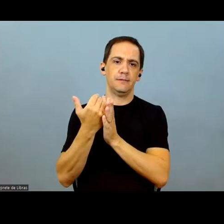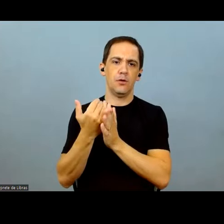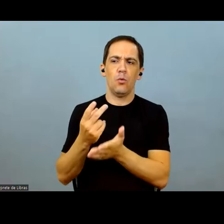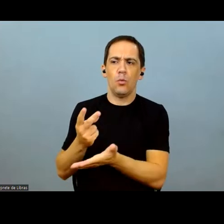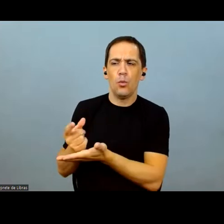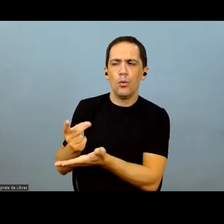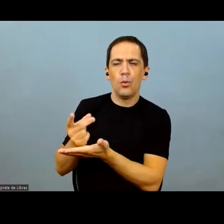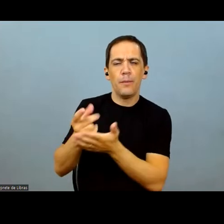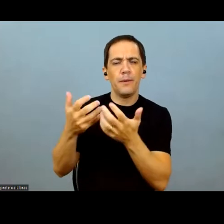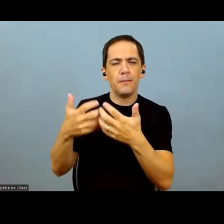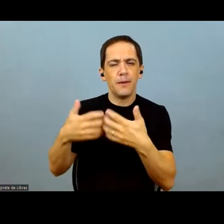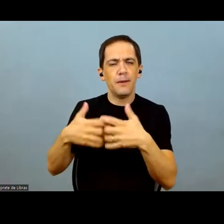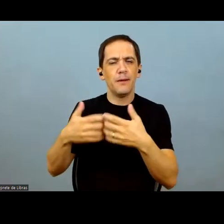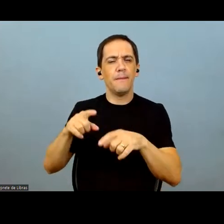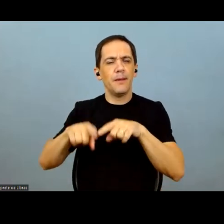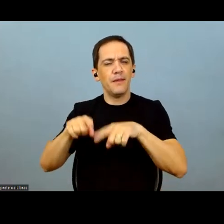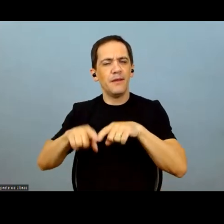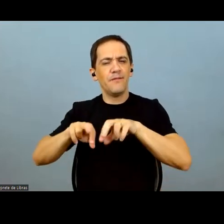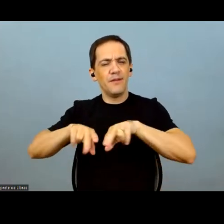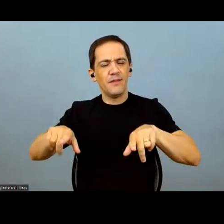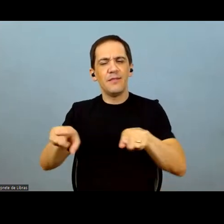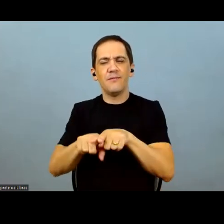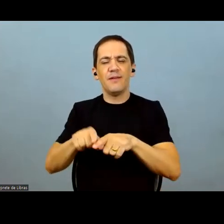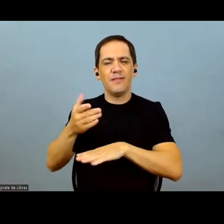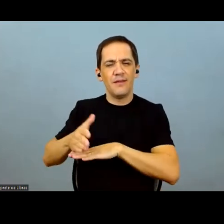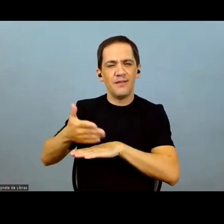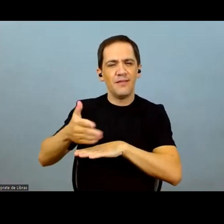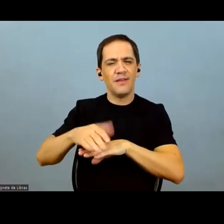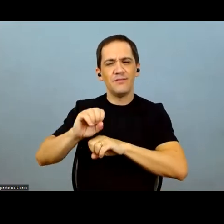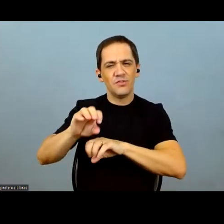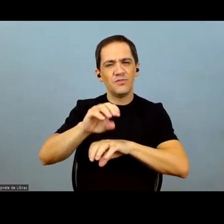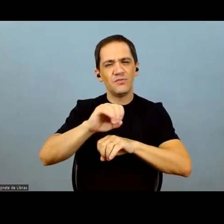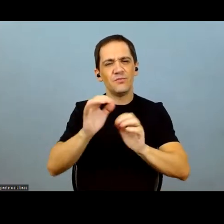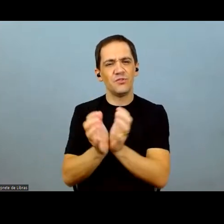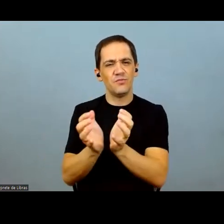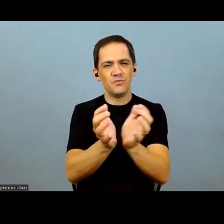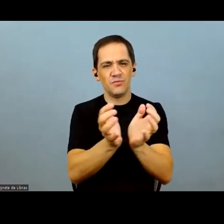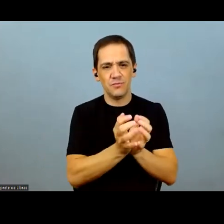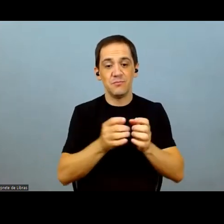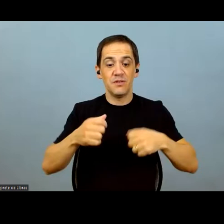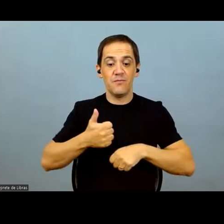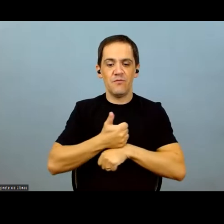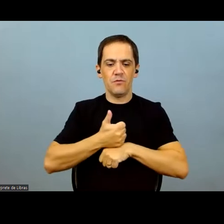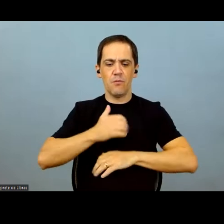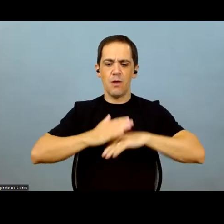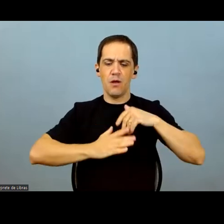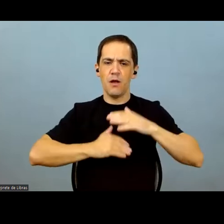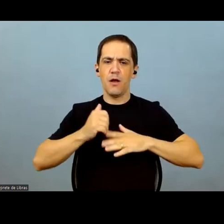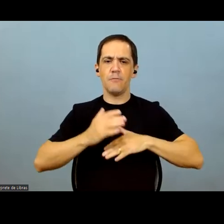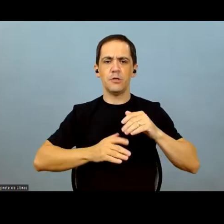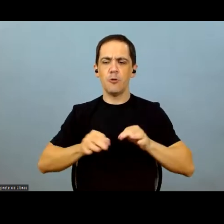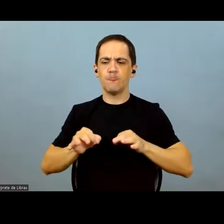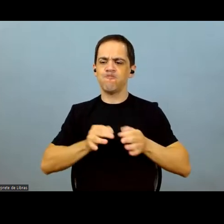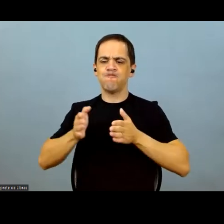up. In addition to acquiring equipment, we'll train the team because there is a